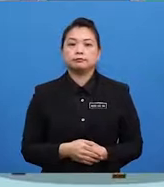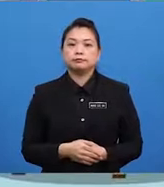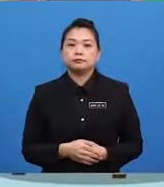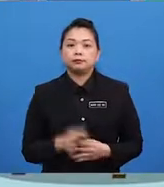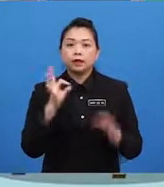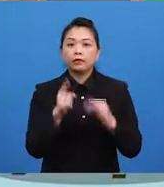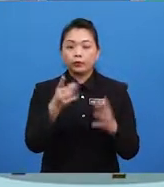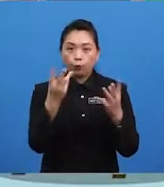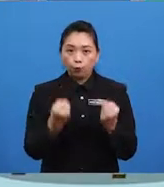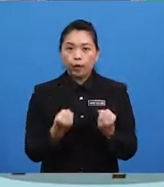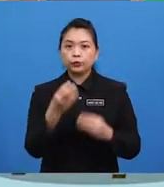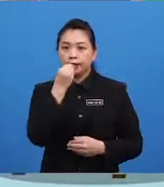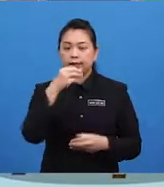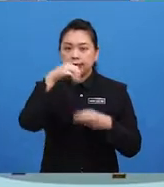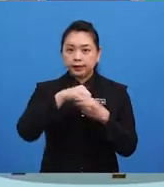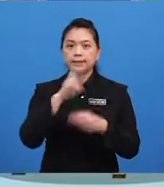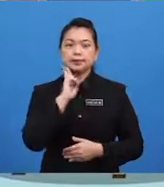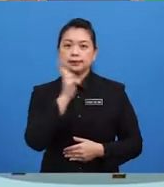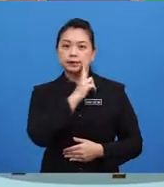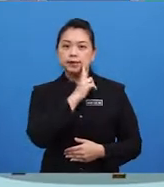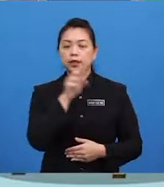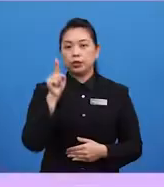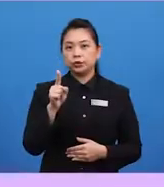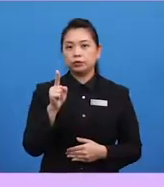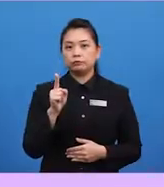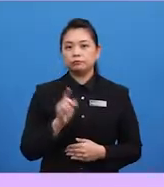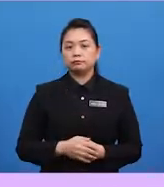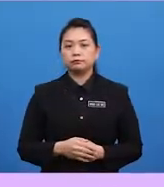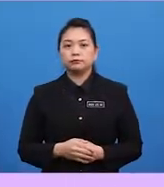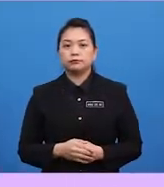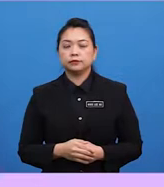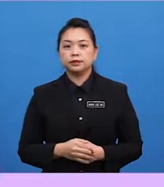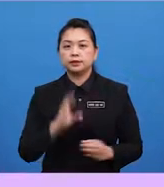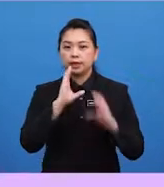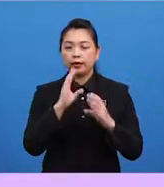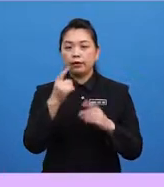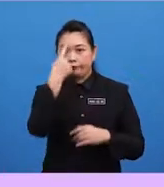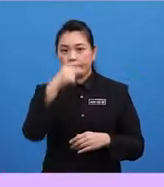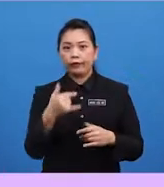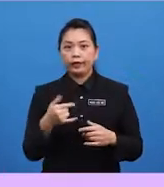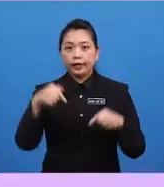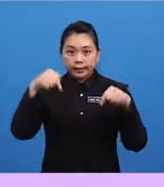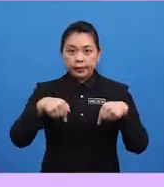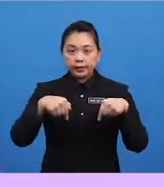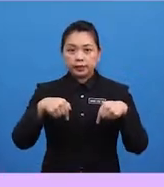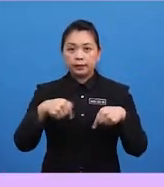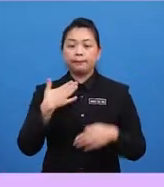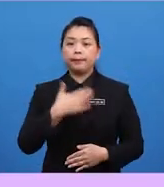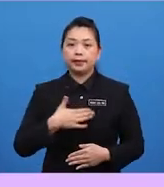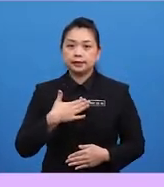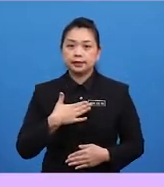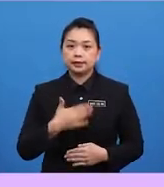if you want to eat in a restaurant, you simply say for here or for here, please.